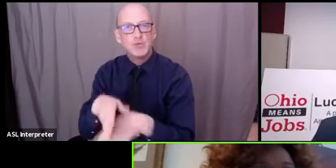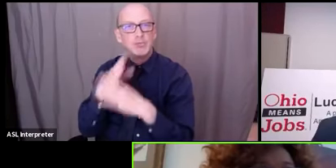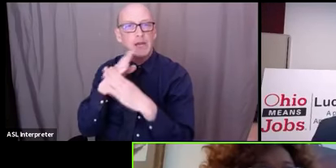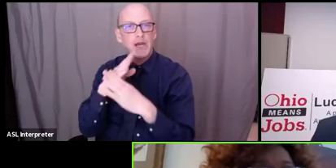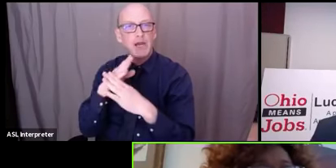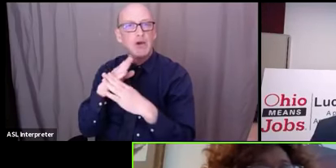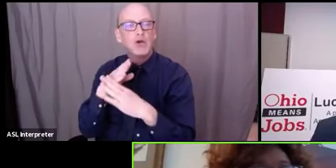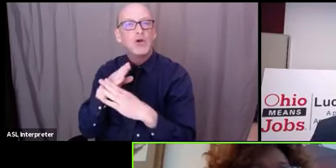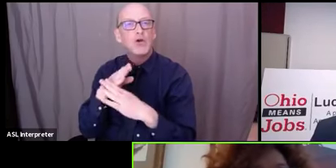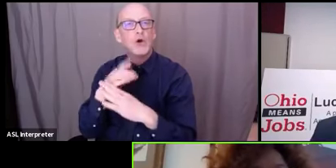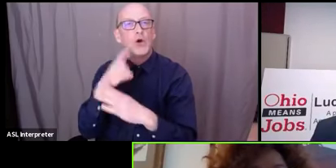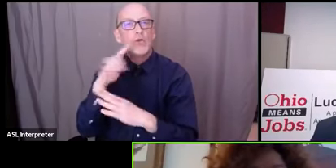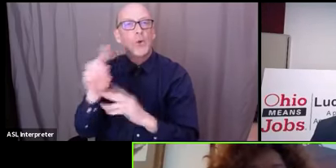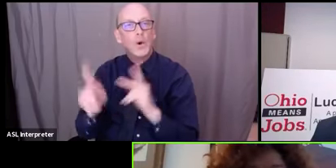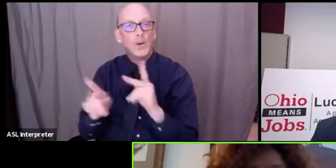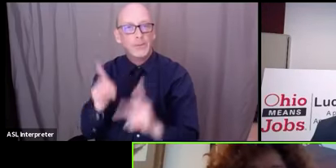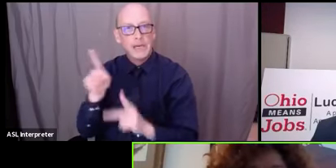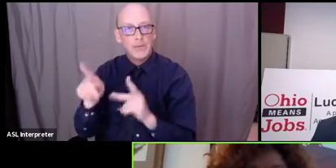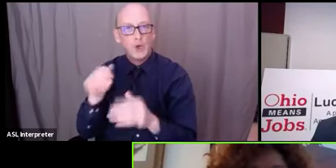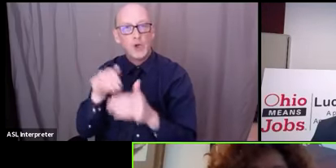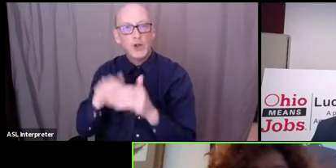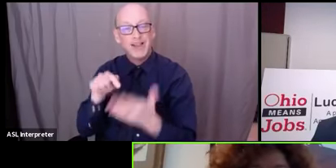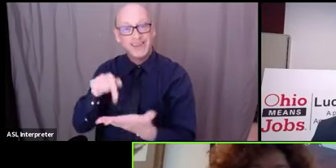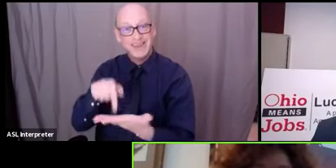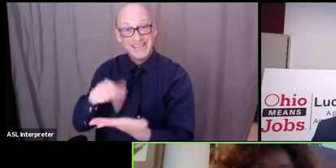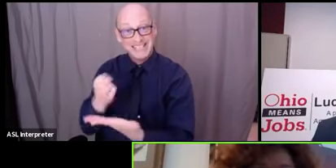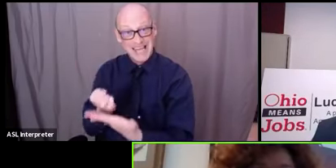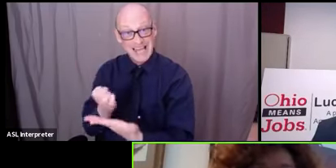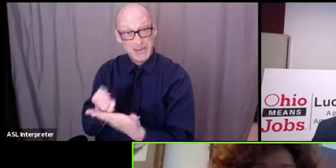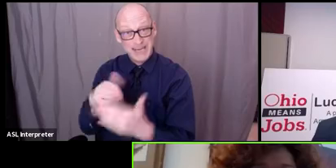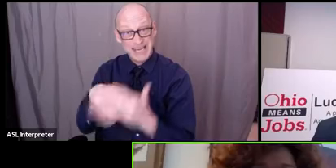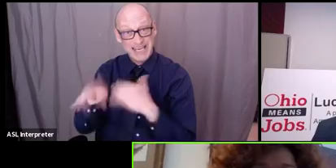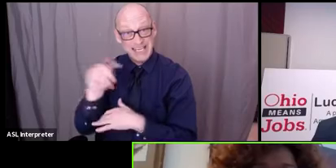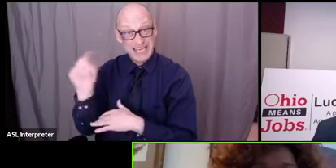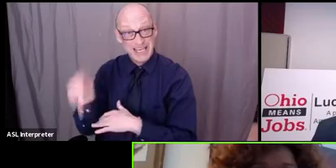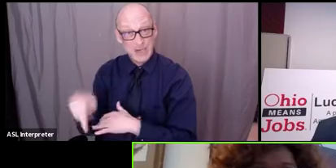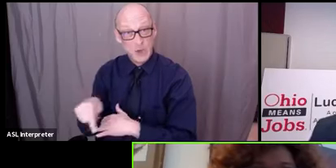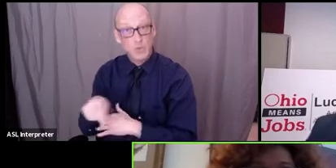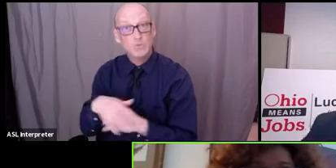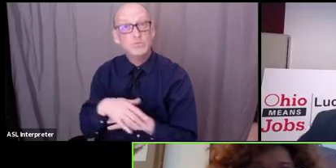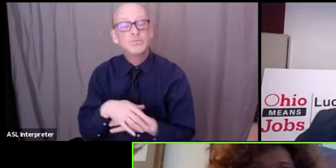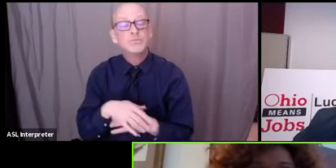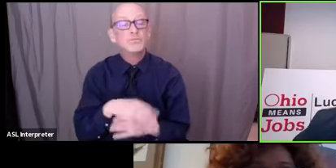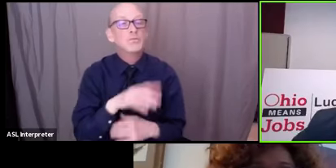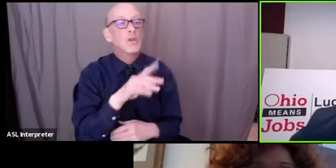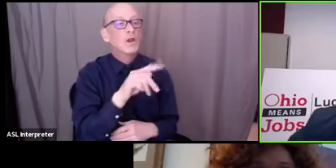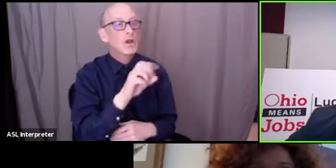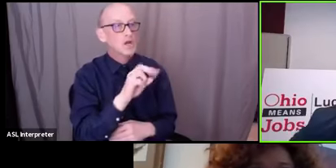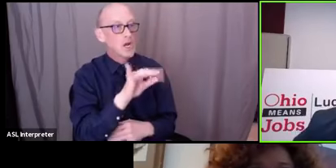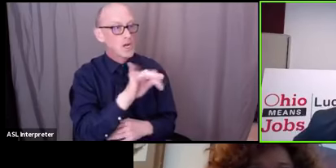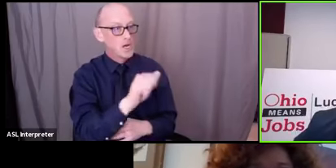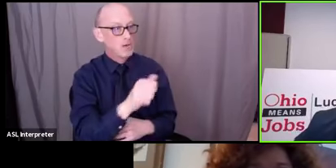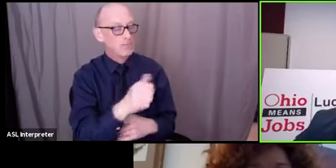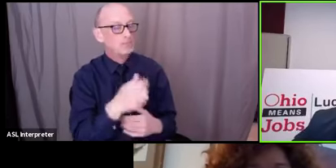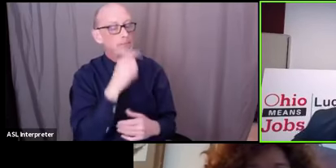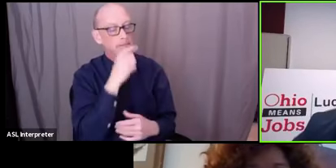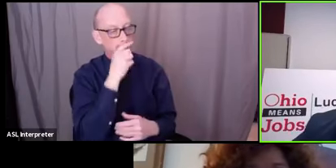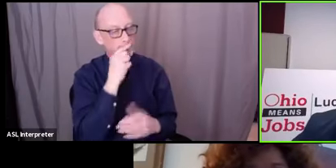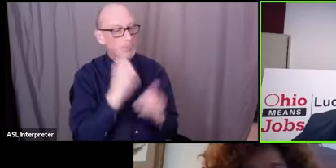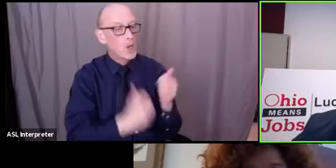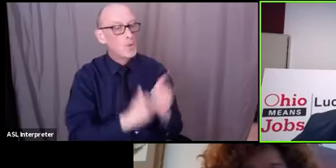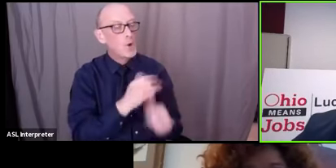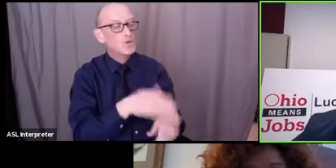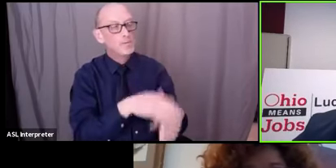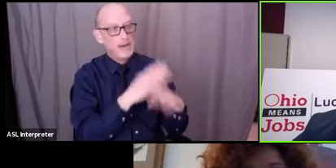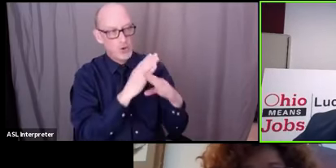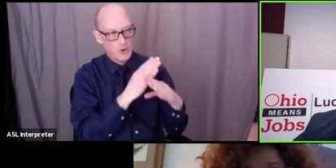um folks in this economy in toledo um most of the barriers